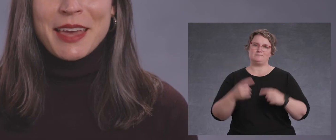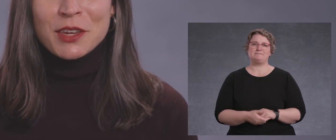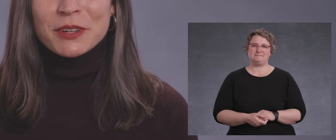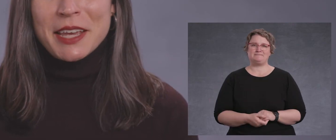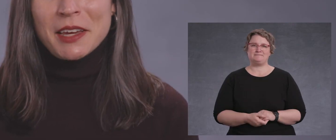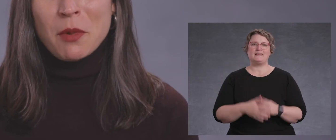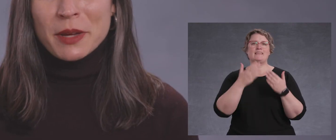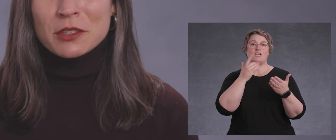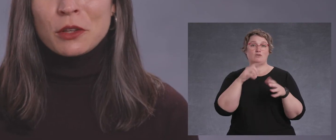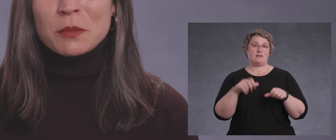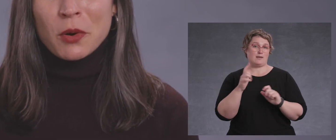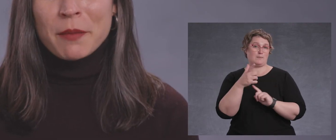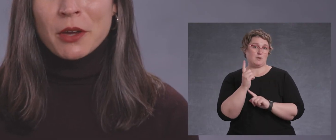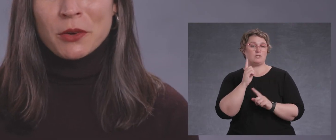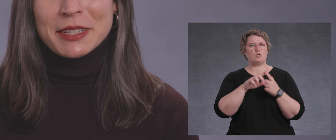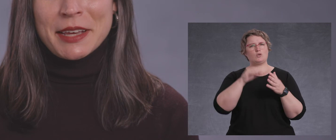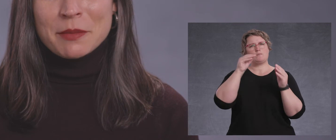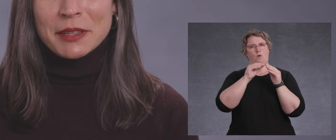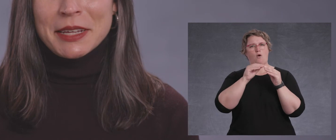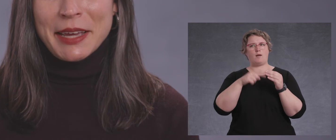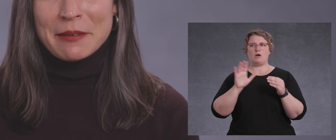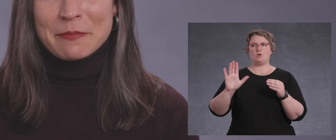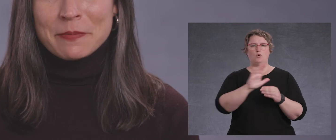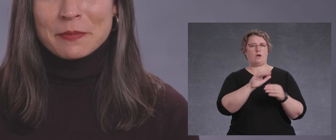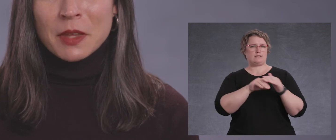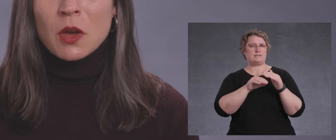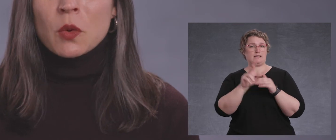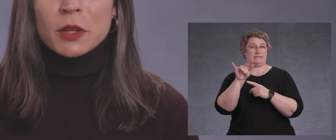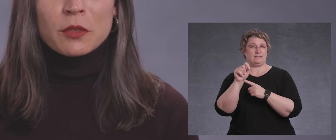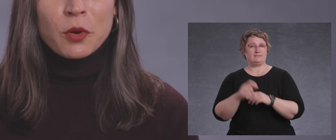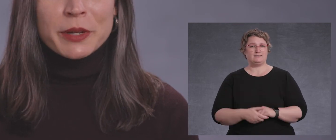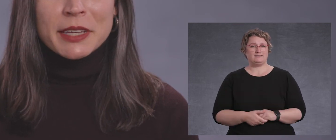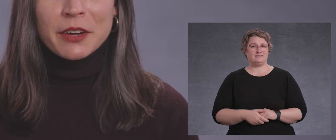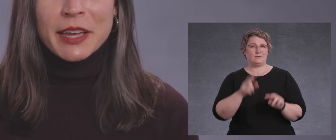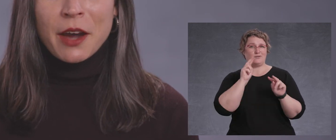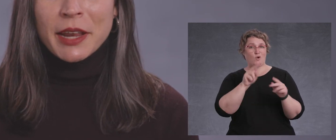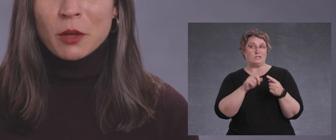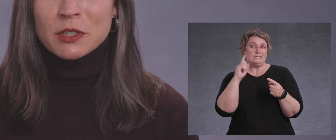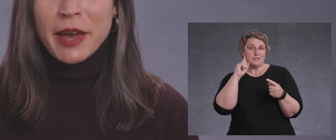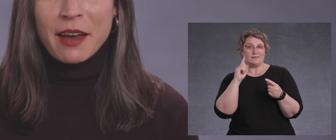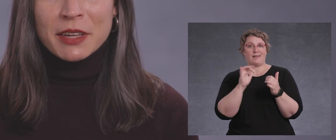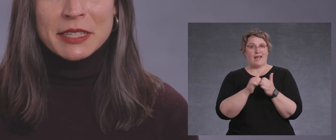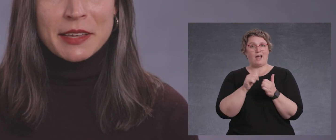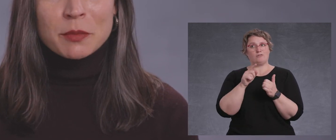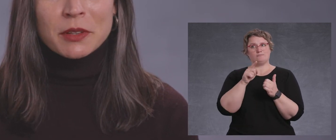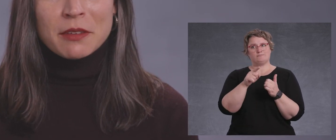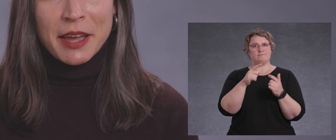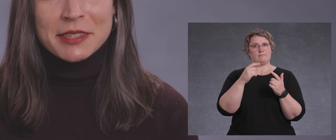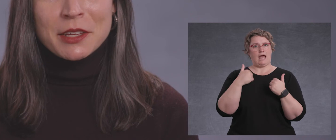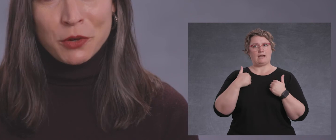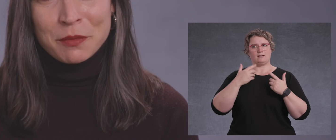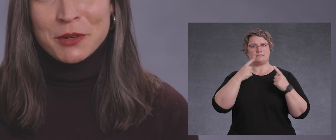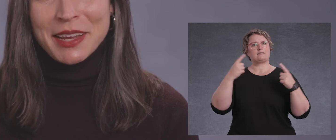Thank you for taking a moment to learn more about your accessibility kit. We look forward to hearing how it helped you have an accessible